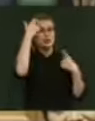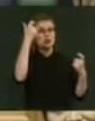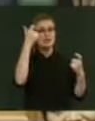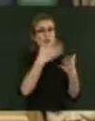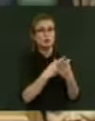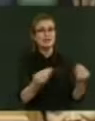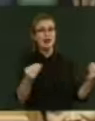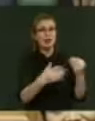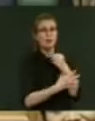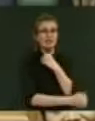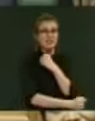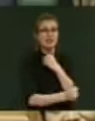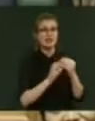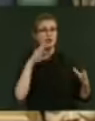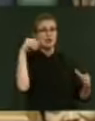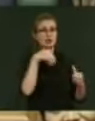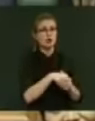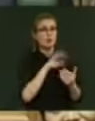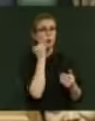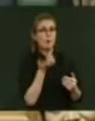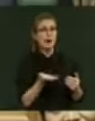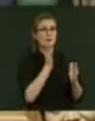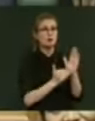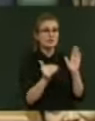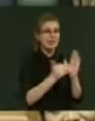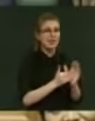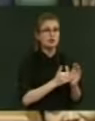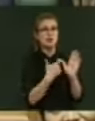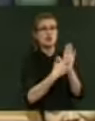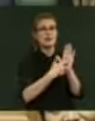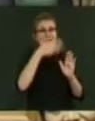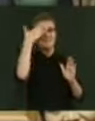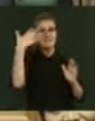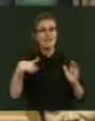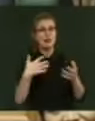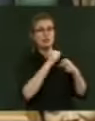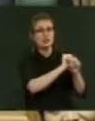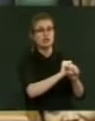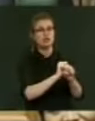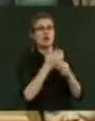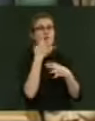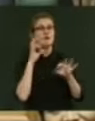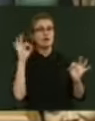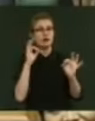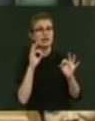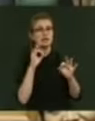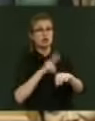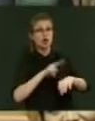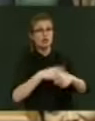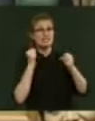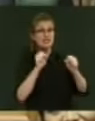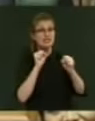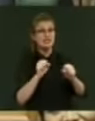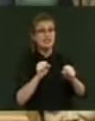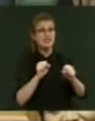warm-up New Zealand, rheumatic fever prevention, free GP doctor's visits, expansion of paid parental leave. I could go on, Mr